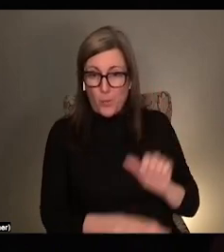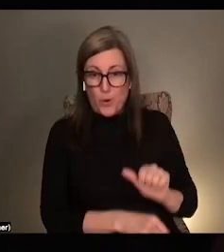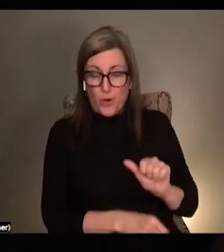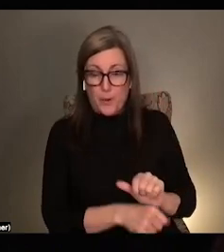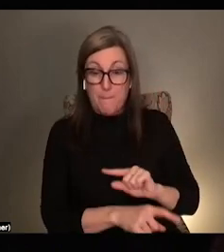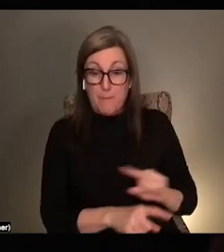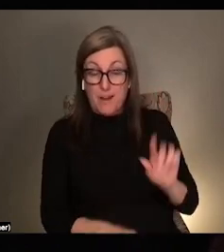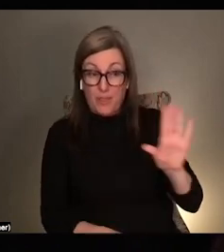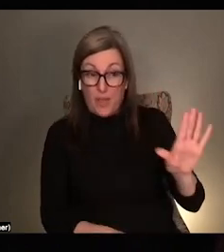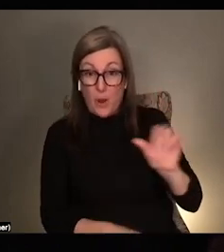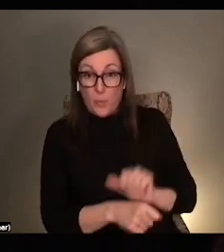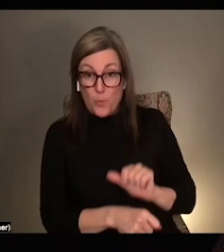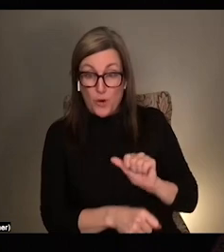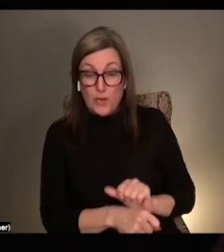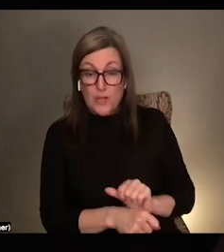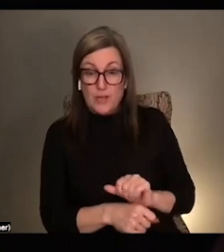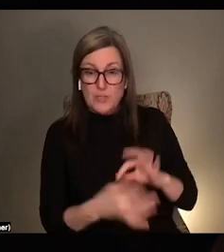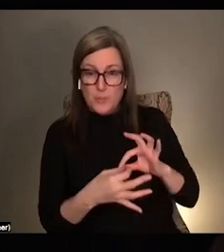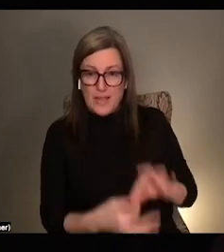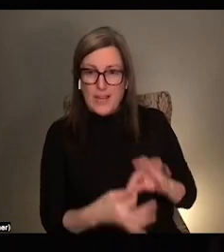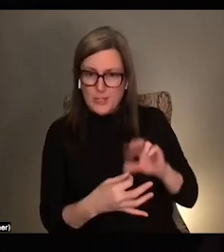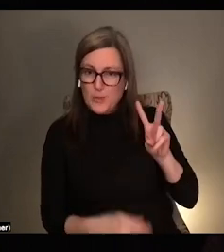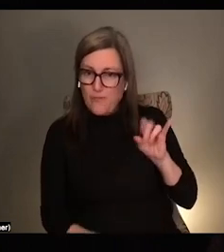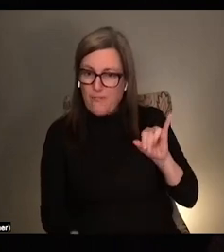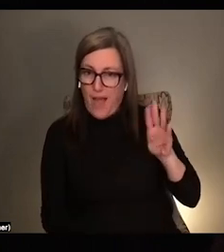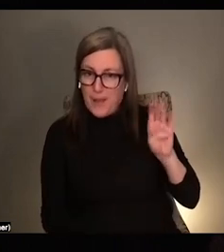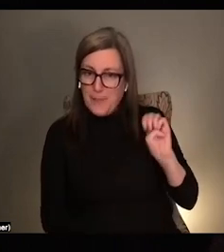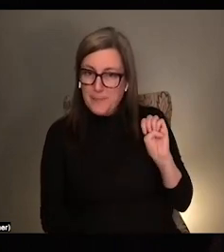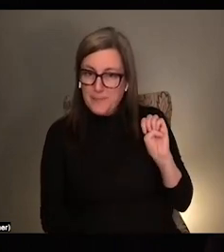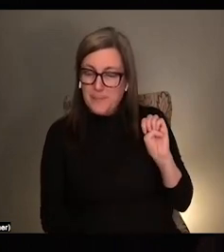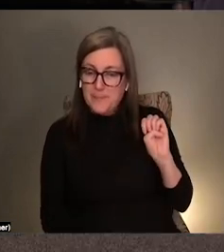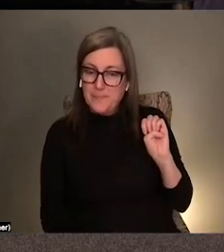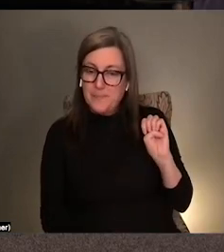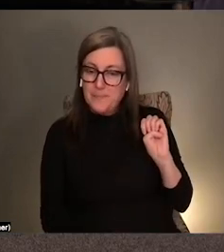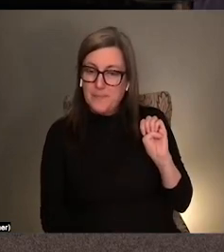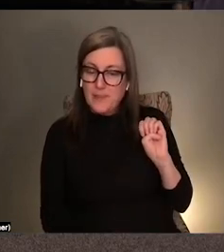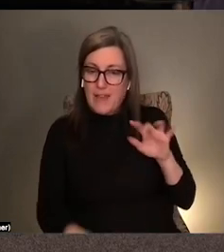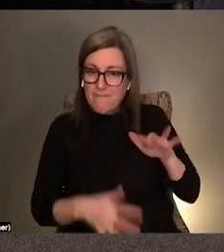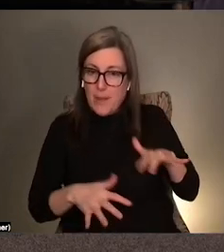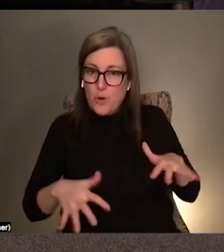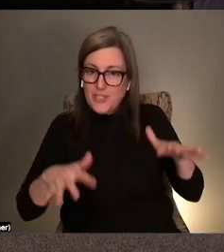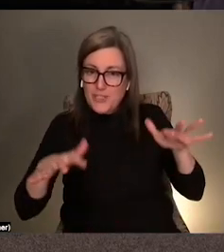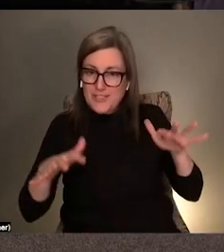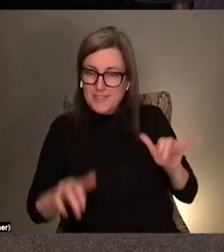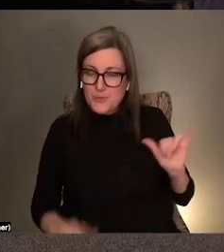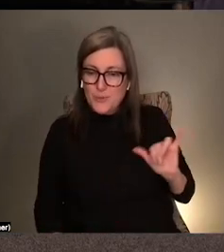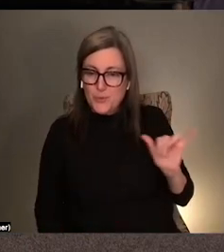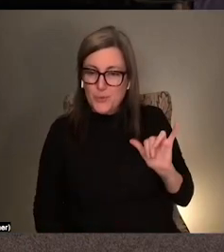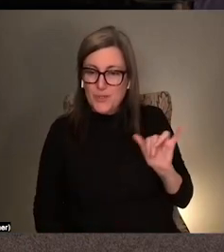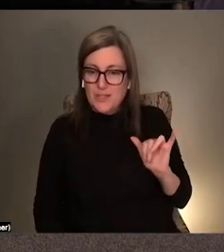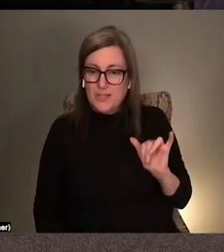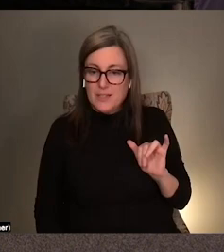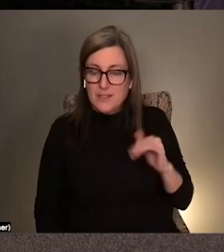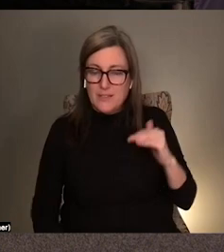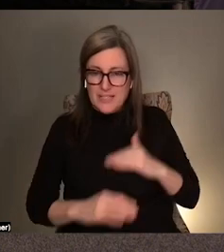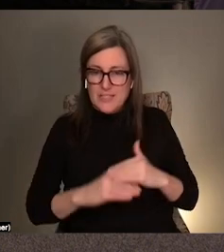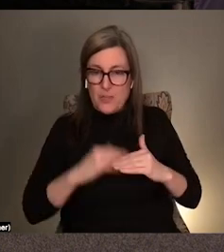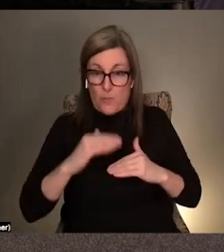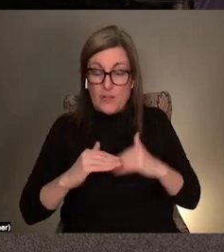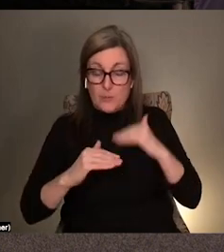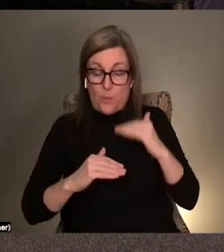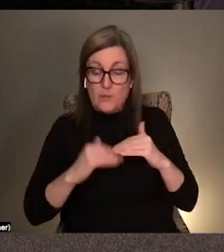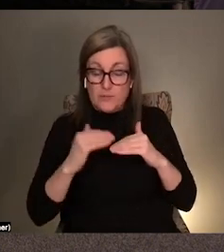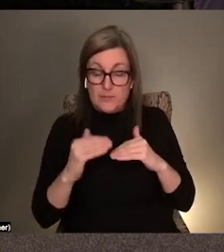very much about like vibe, like vibe and like vibration, you know, like these like thresholds of like